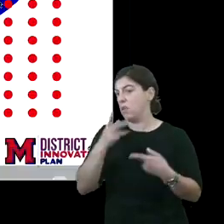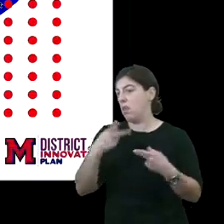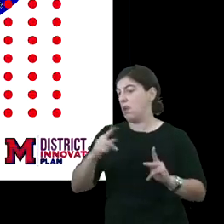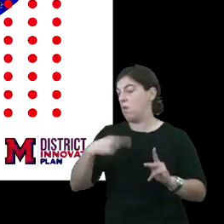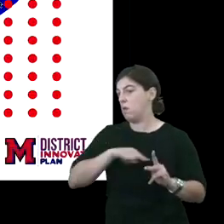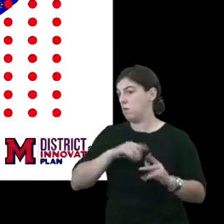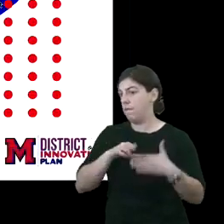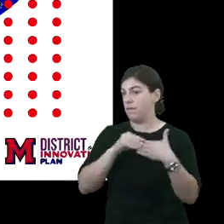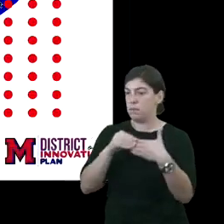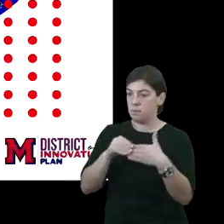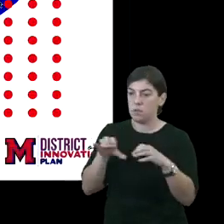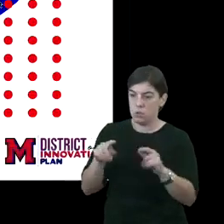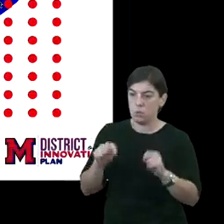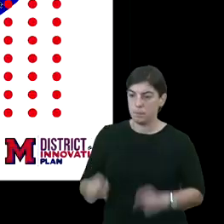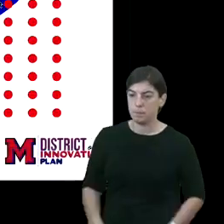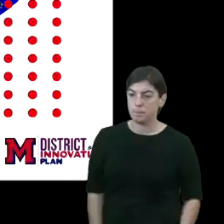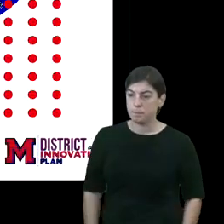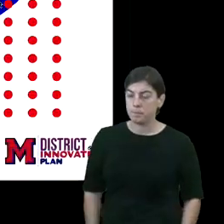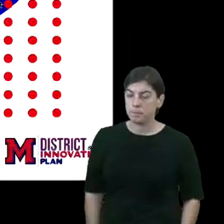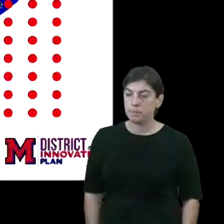to have the flexibility to do so.